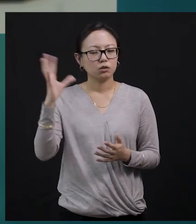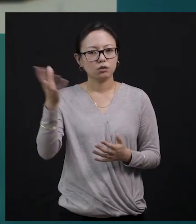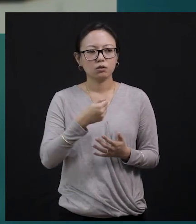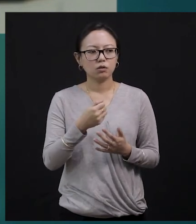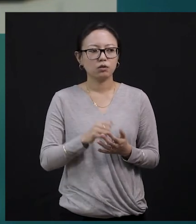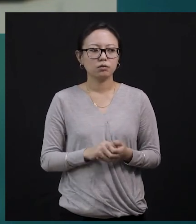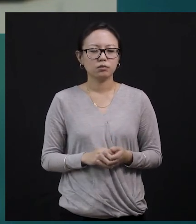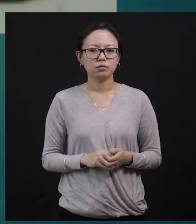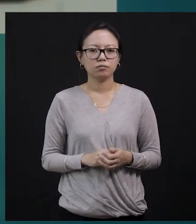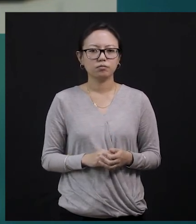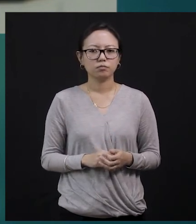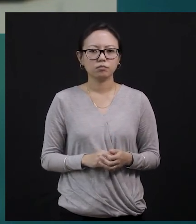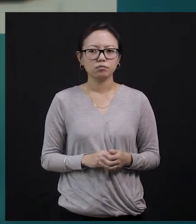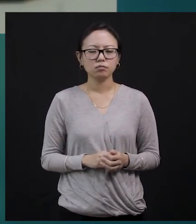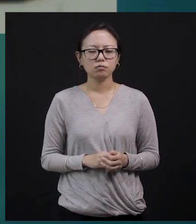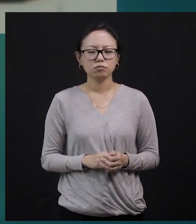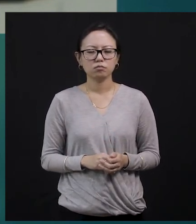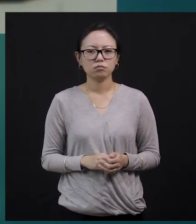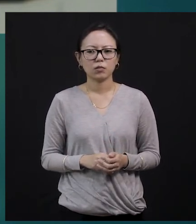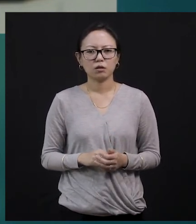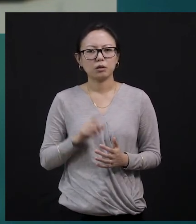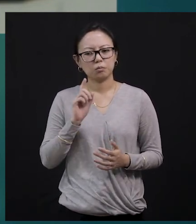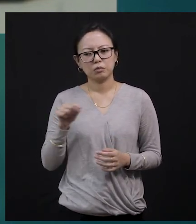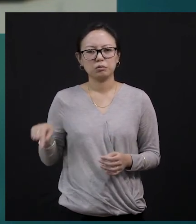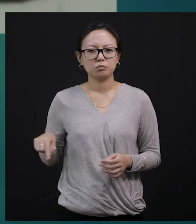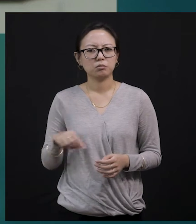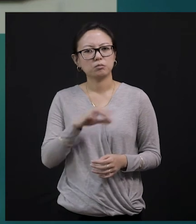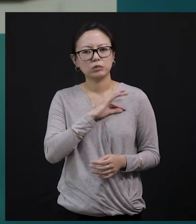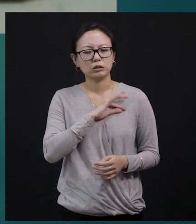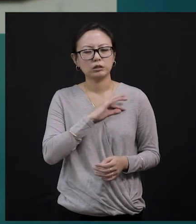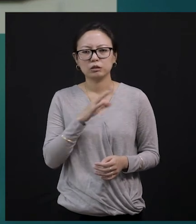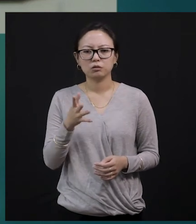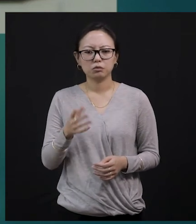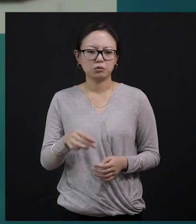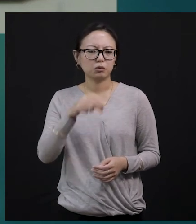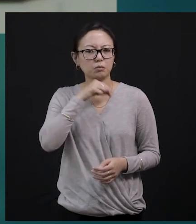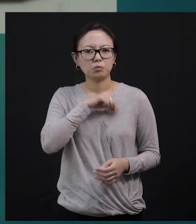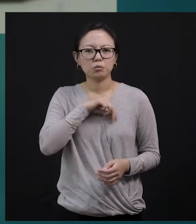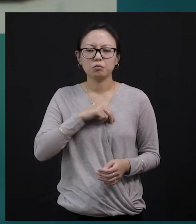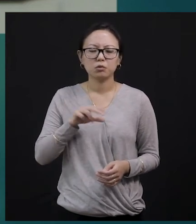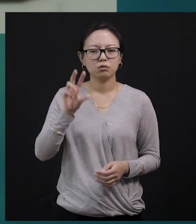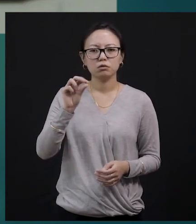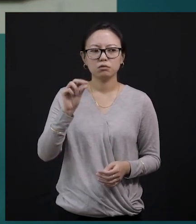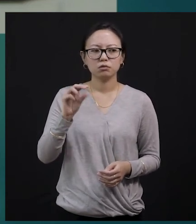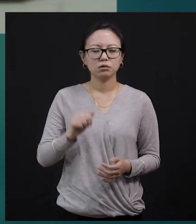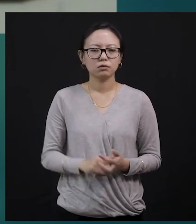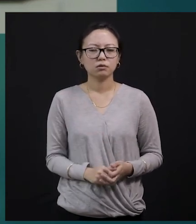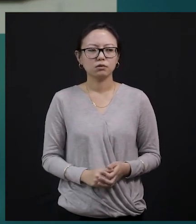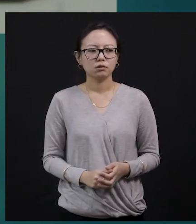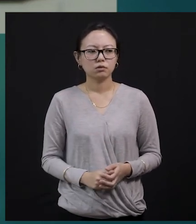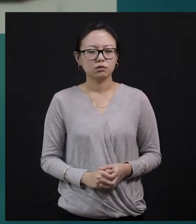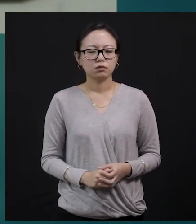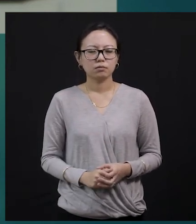pies again. So, it's not making up to his profit. Right? He played twice. But the prize that he